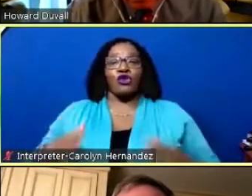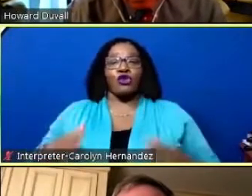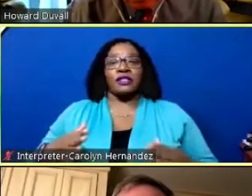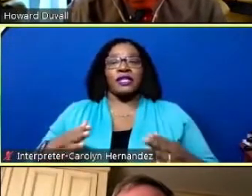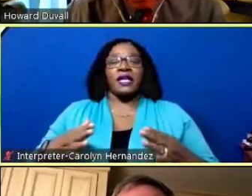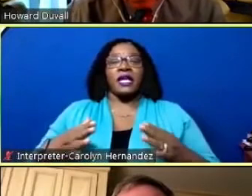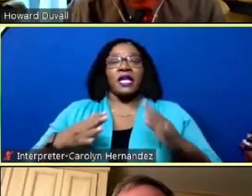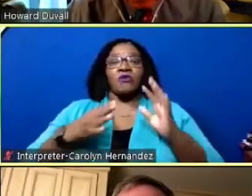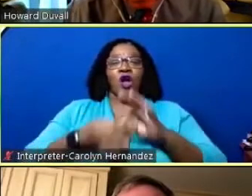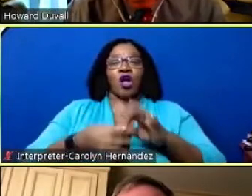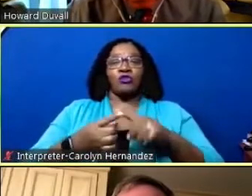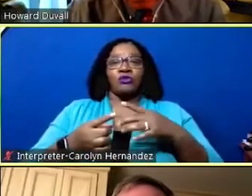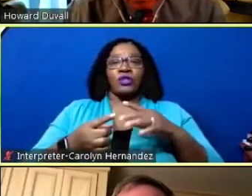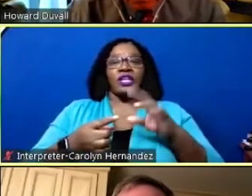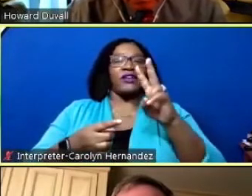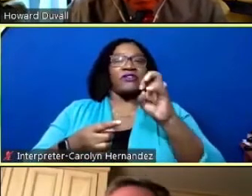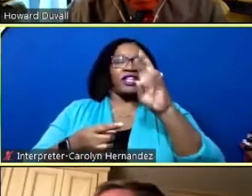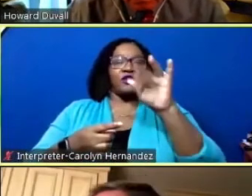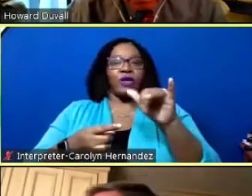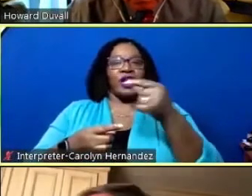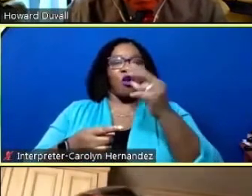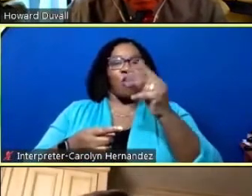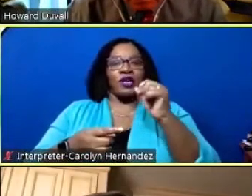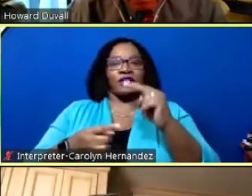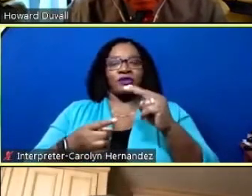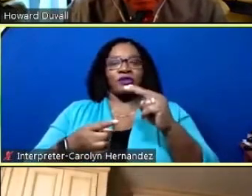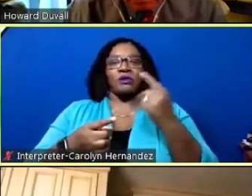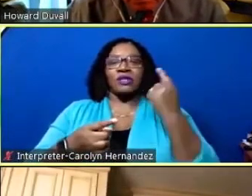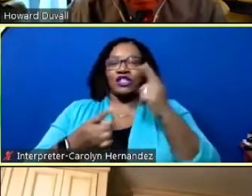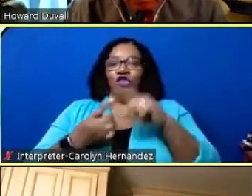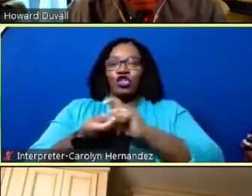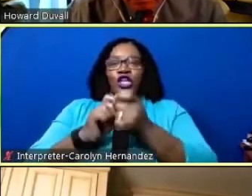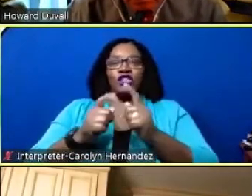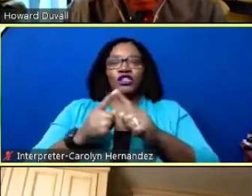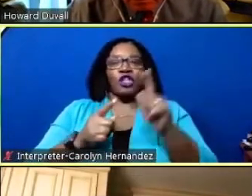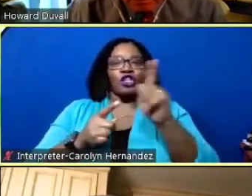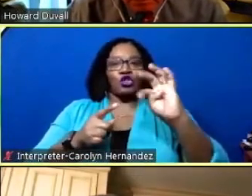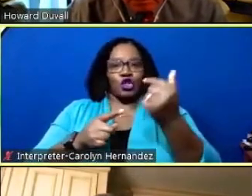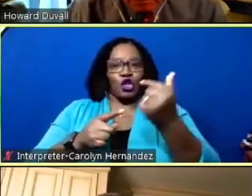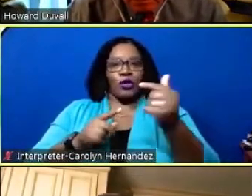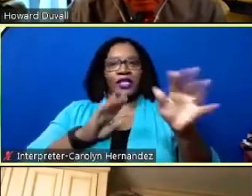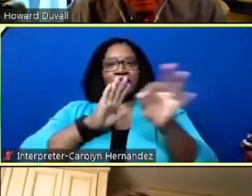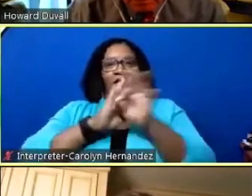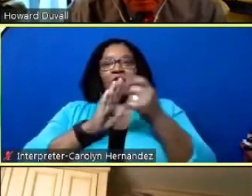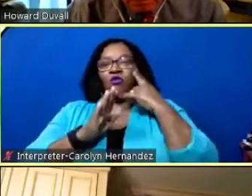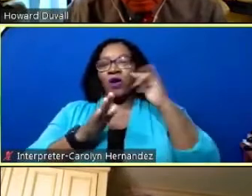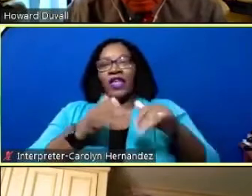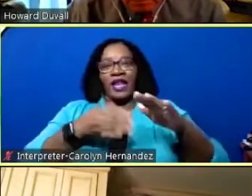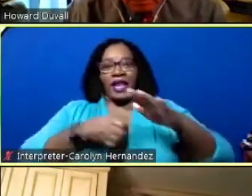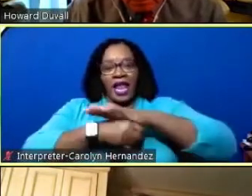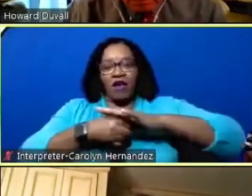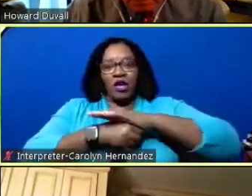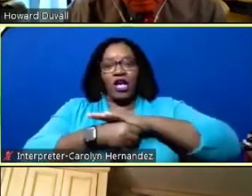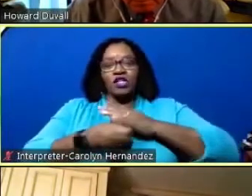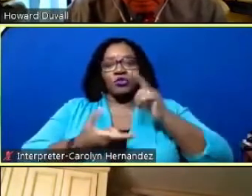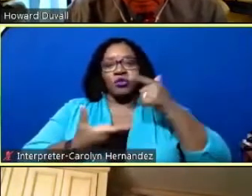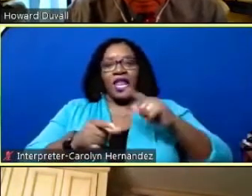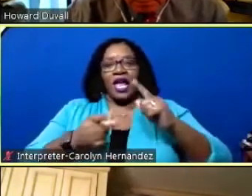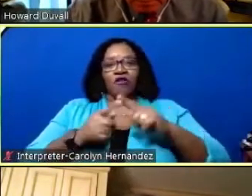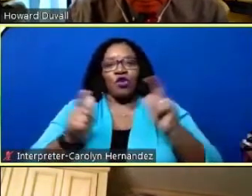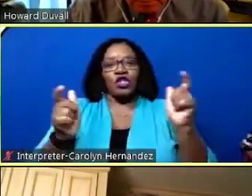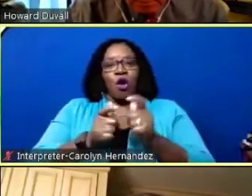gardens would like for city officials to consider changing the zoning designation for the neighborhood to allow for smaller lot